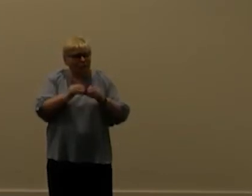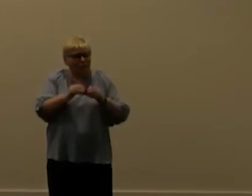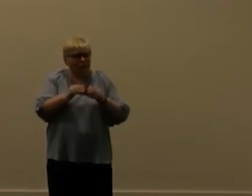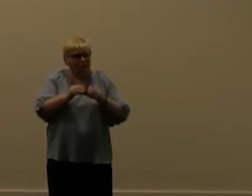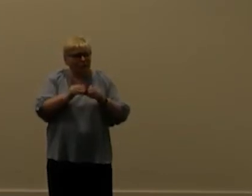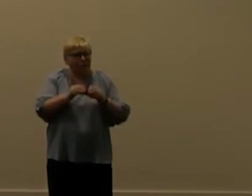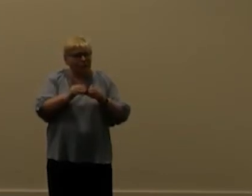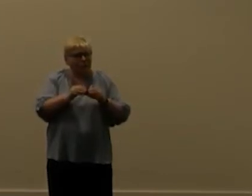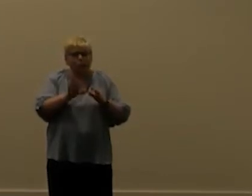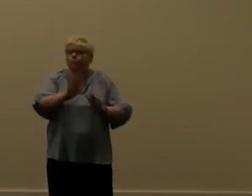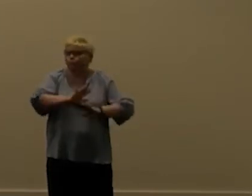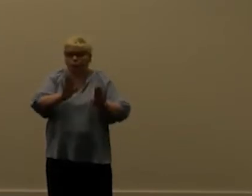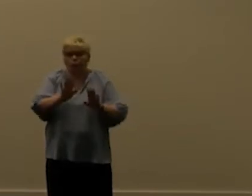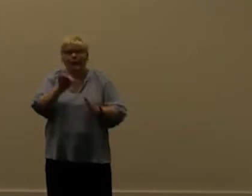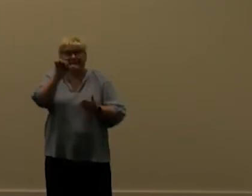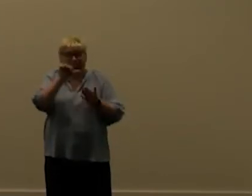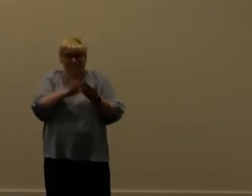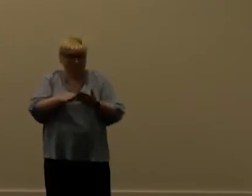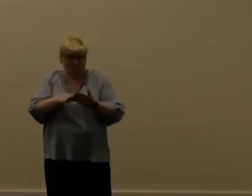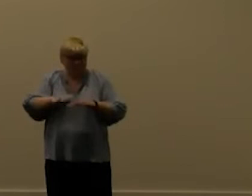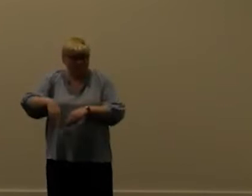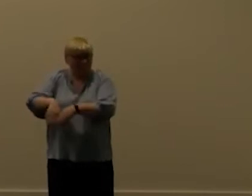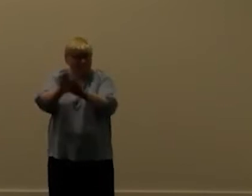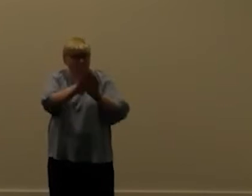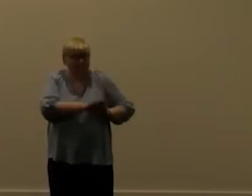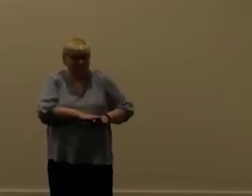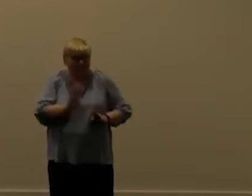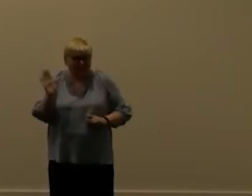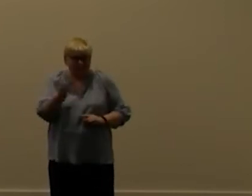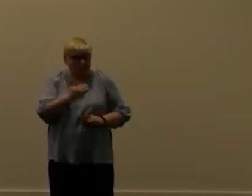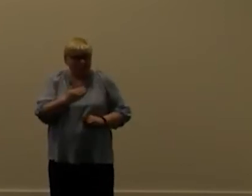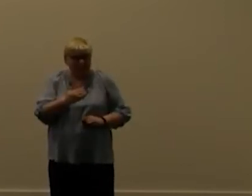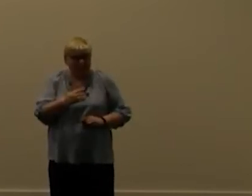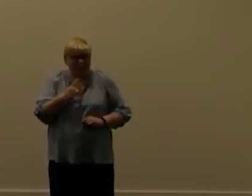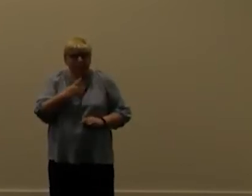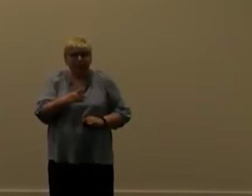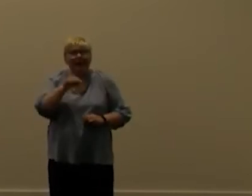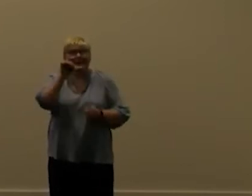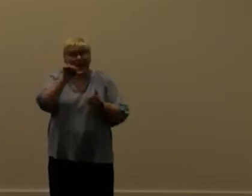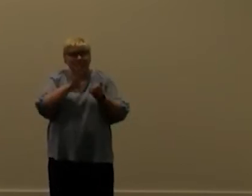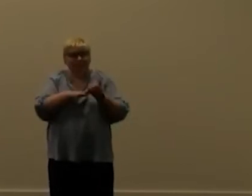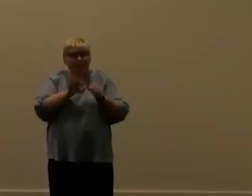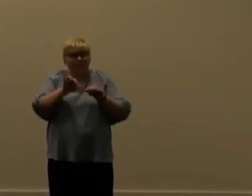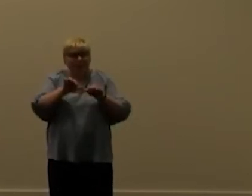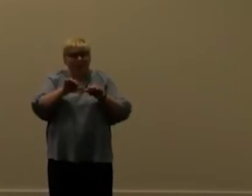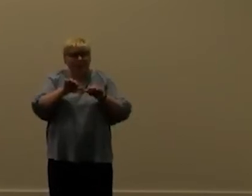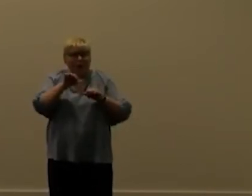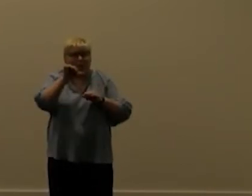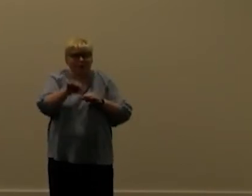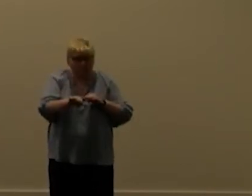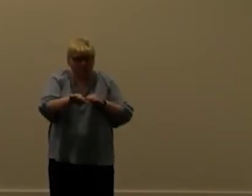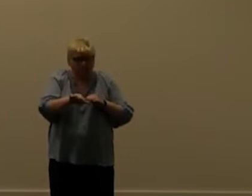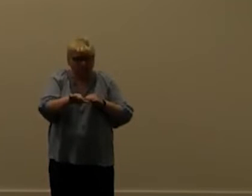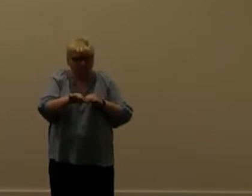no it's six months it's like for everybody so it's like six months after like when they made this available